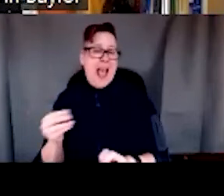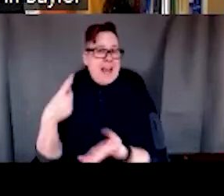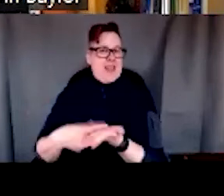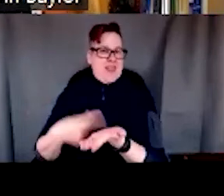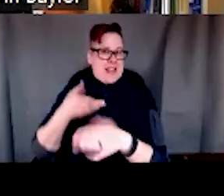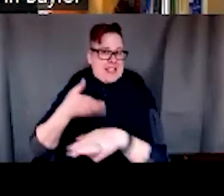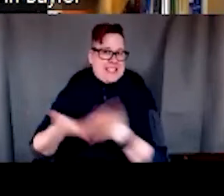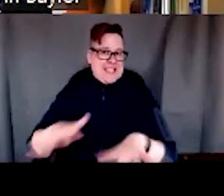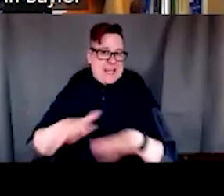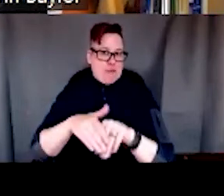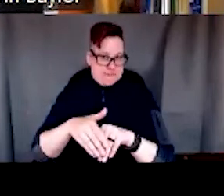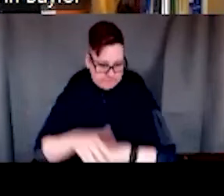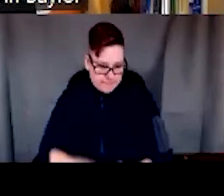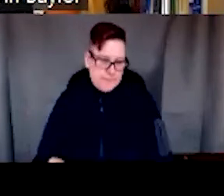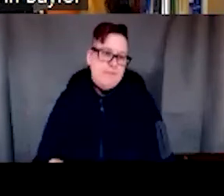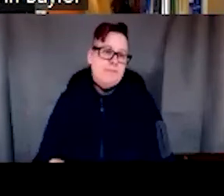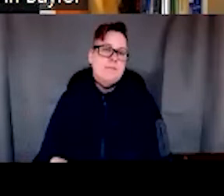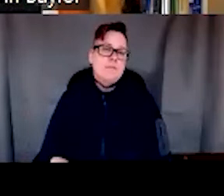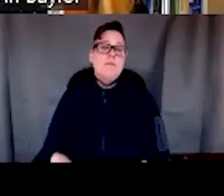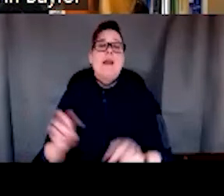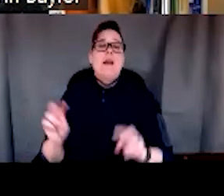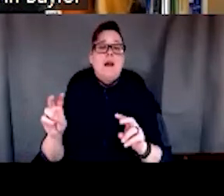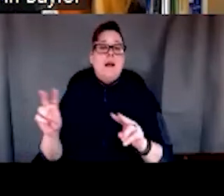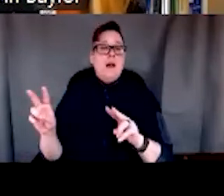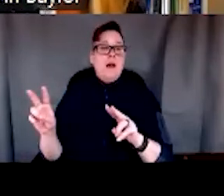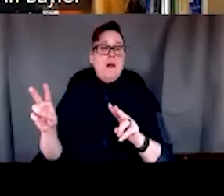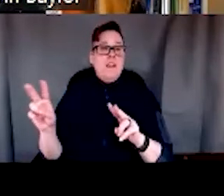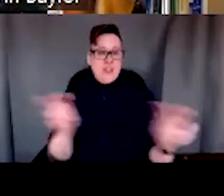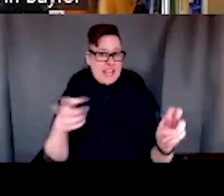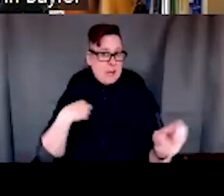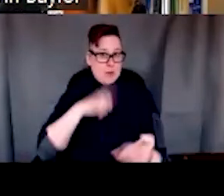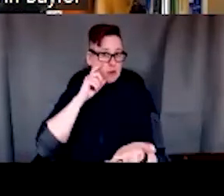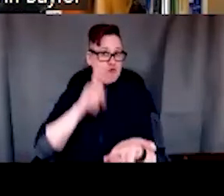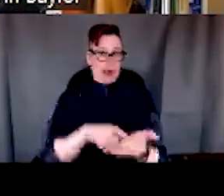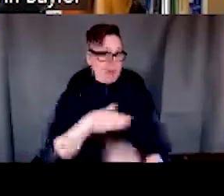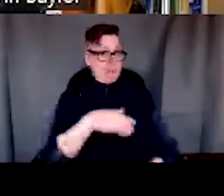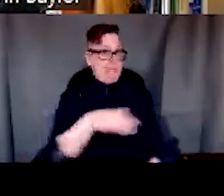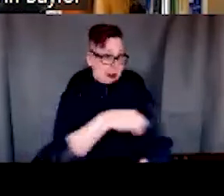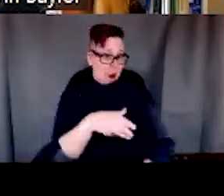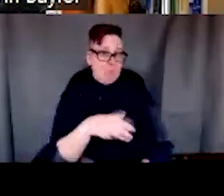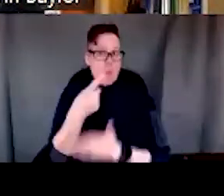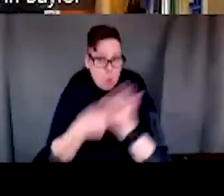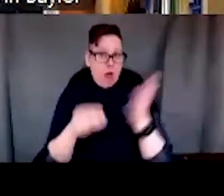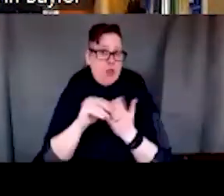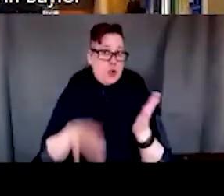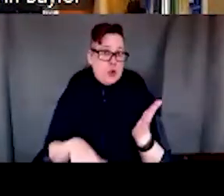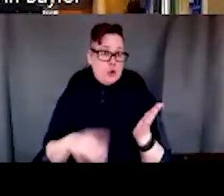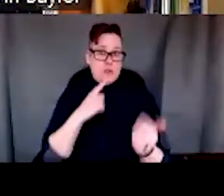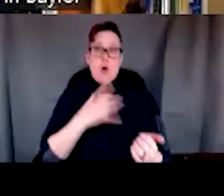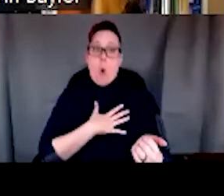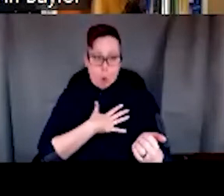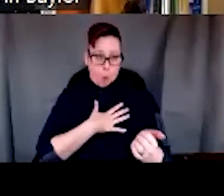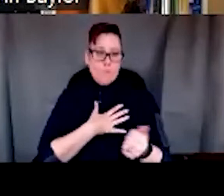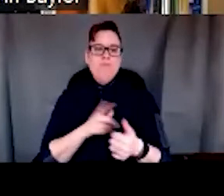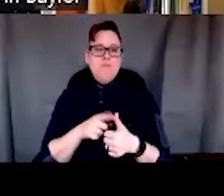Um, so the themes that we recognized that were really powerful in terms of what students reported was how